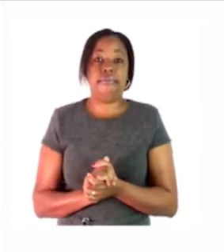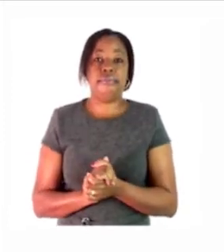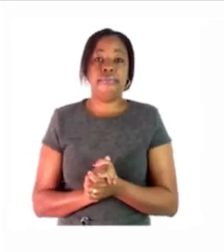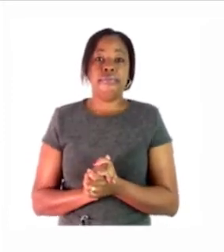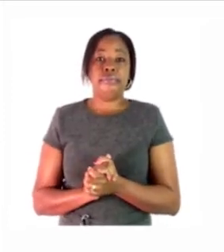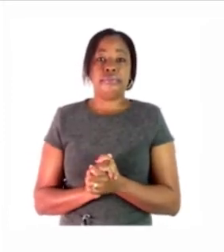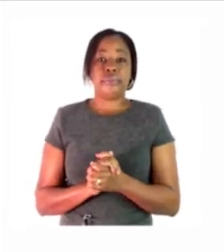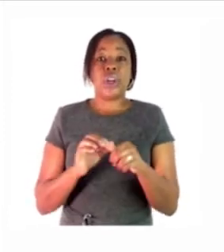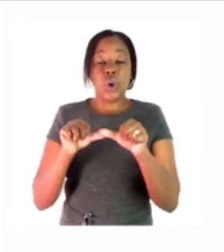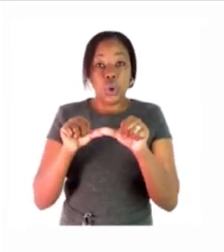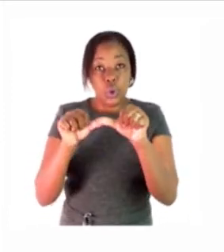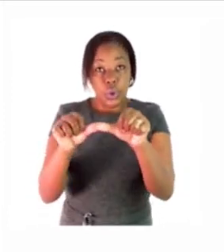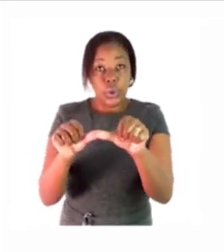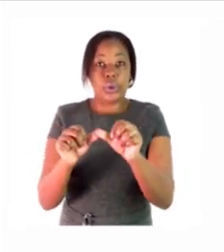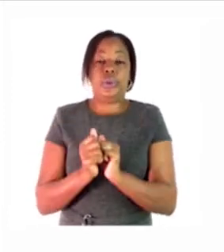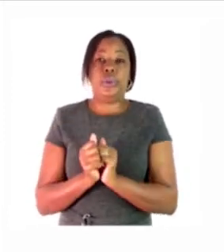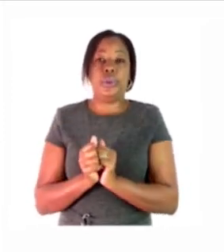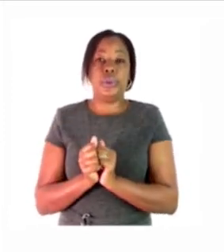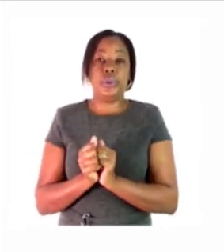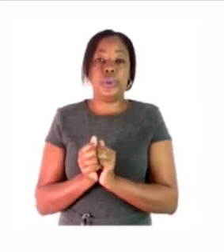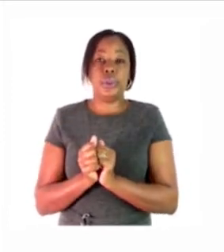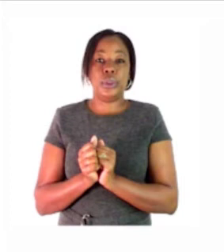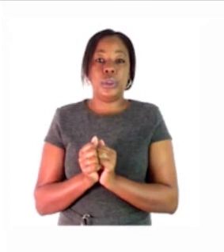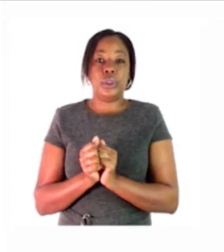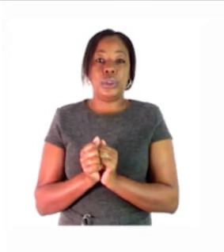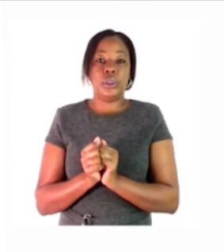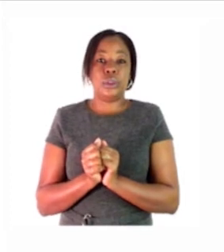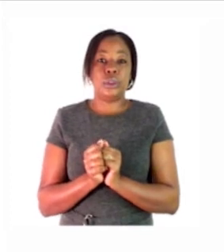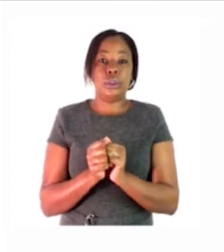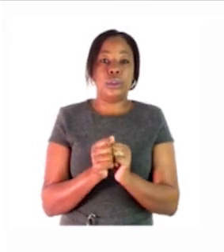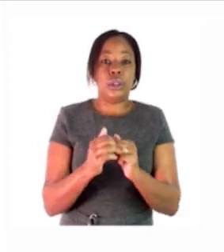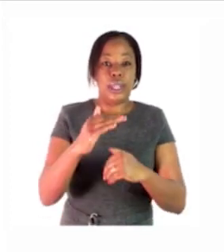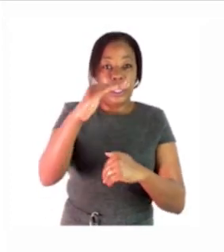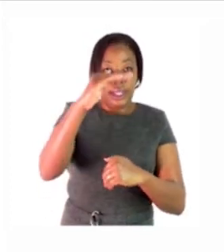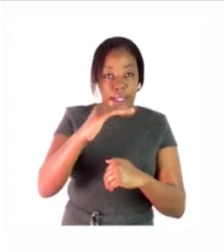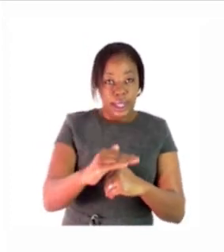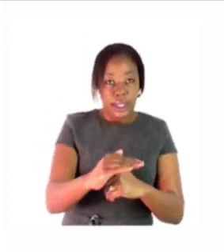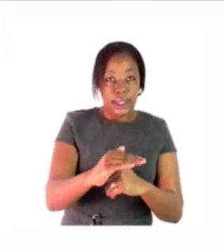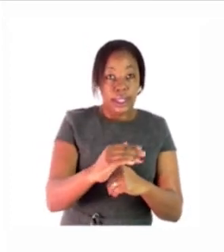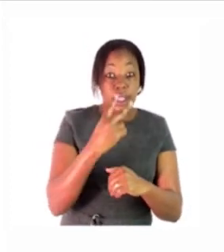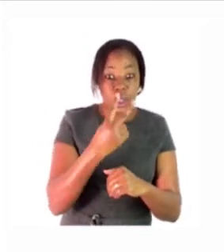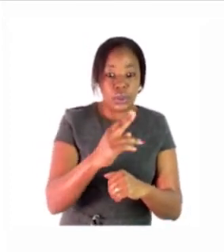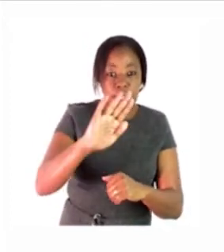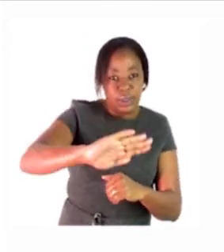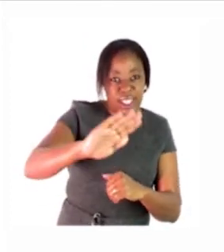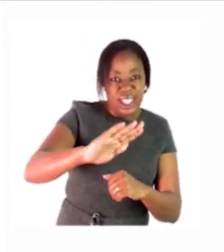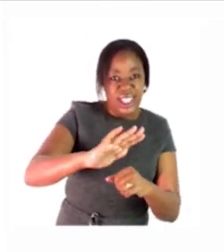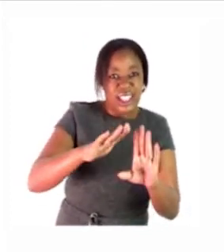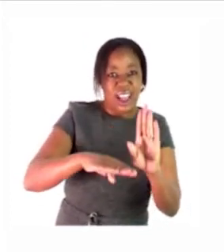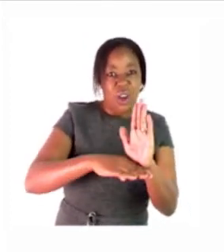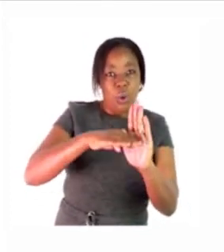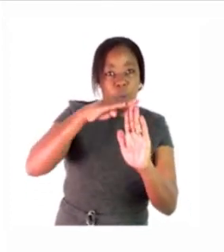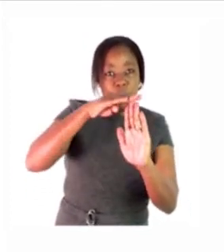containers there i would like you to tell me the first cup there is it empty is it full is it half full